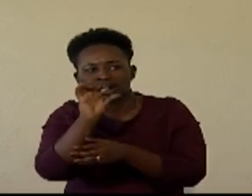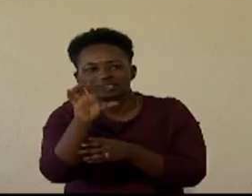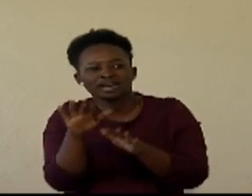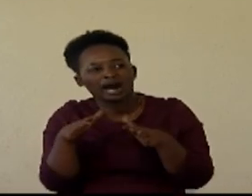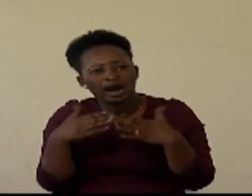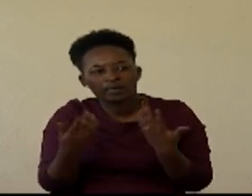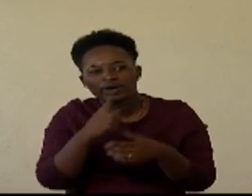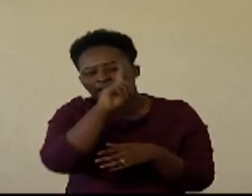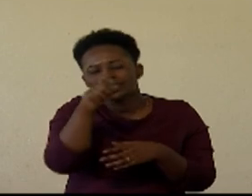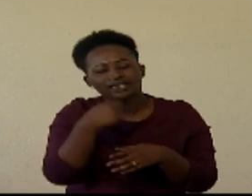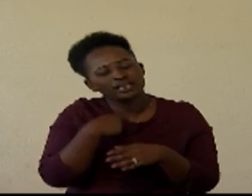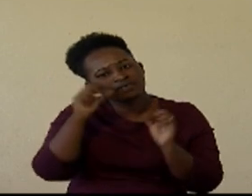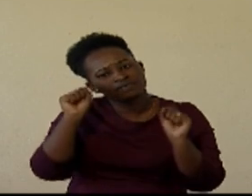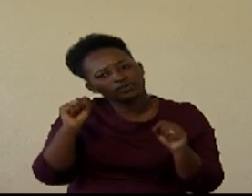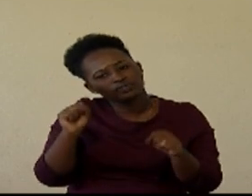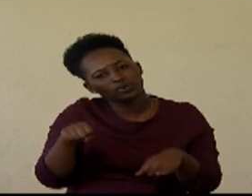do I have a chance to avoid it